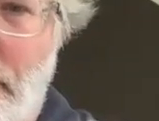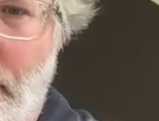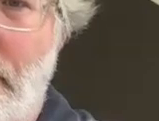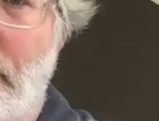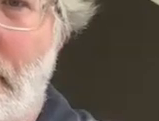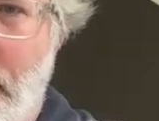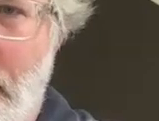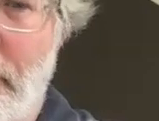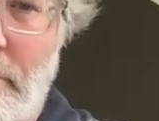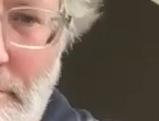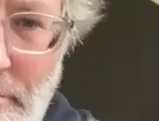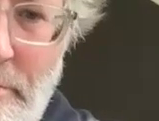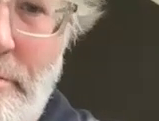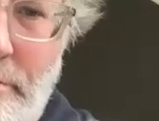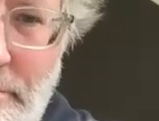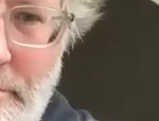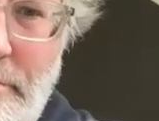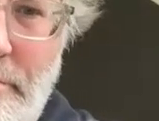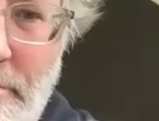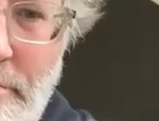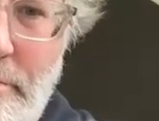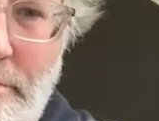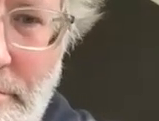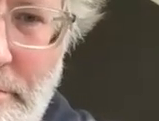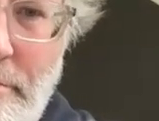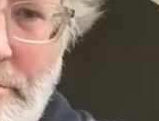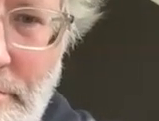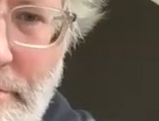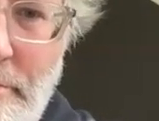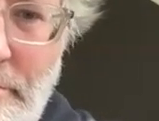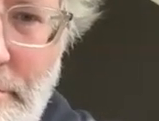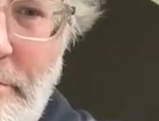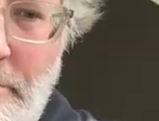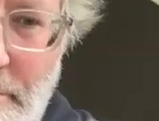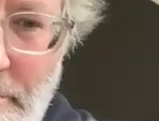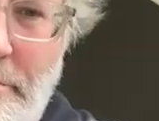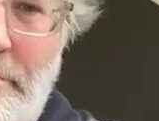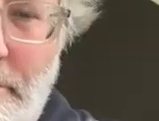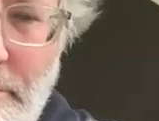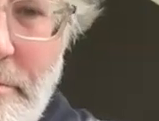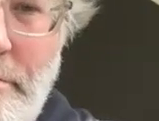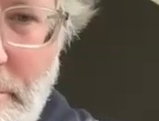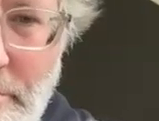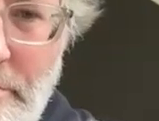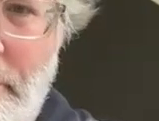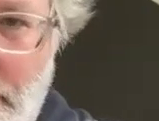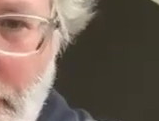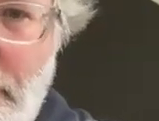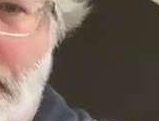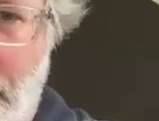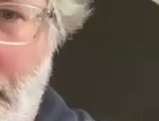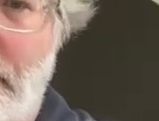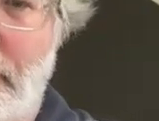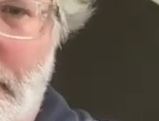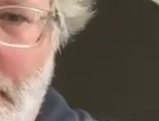waste so have a campaign where everyone at your house you know you have a day and everyone's taking pictures of themselves sealing up their windows and doors and sending that using